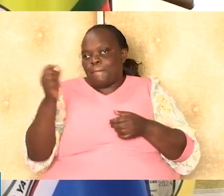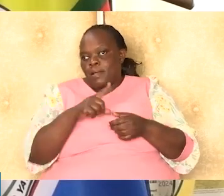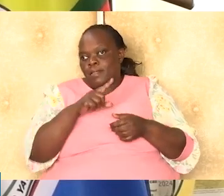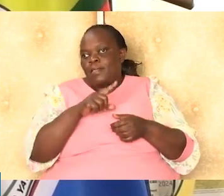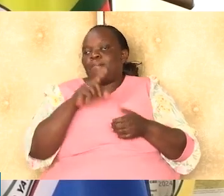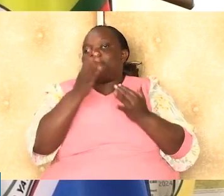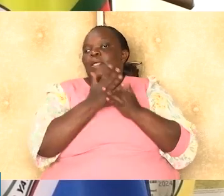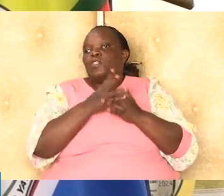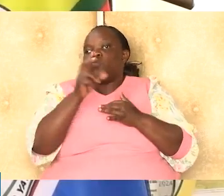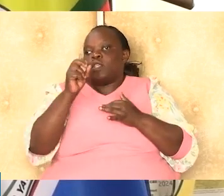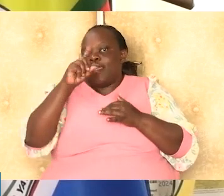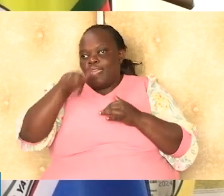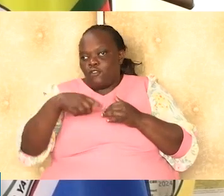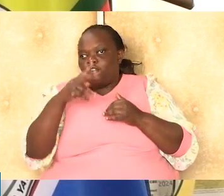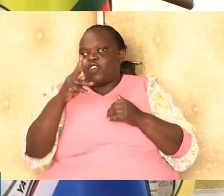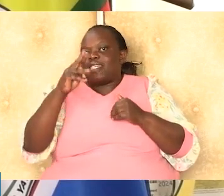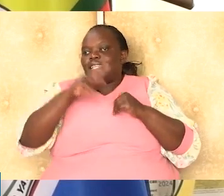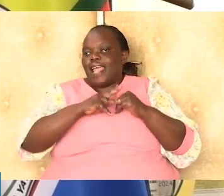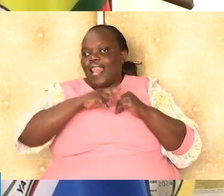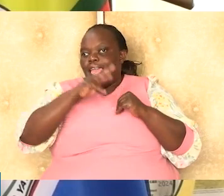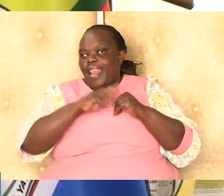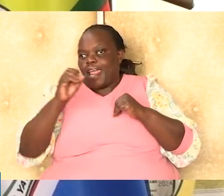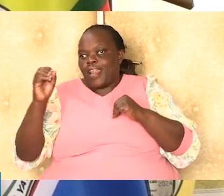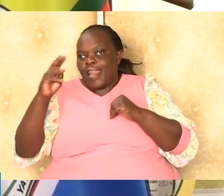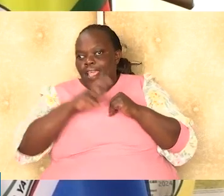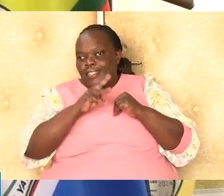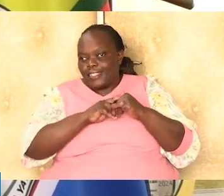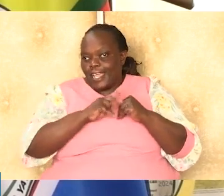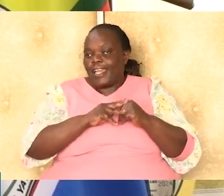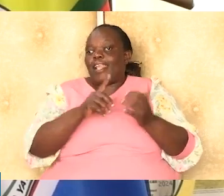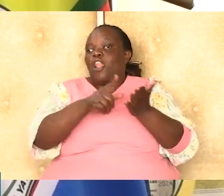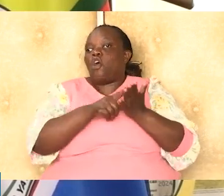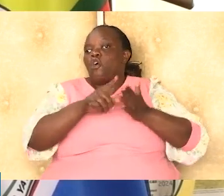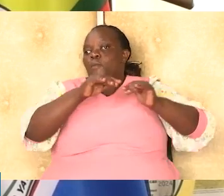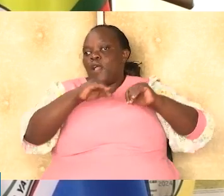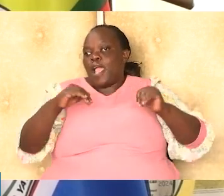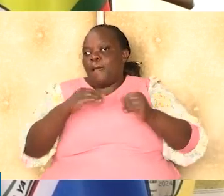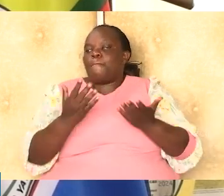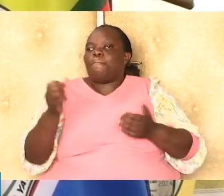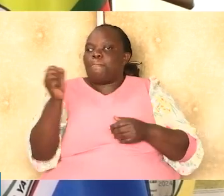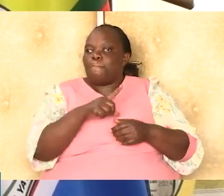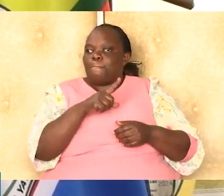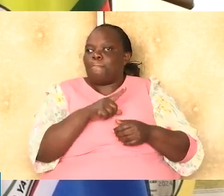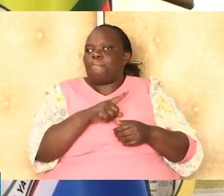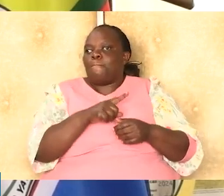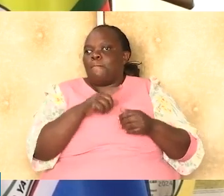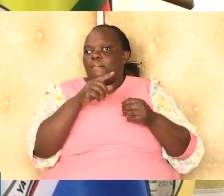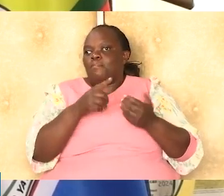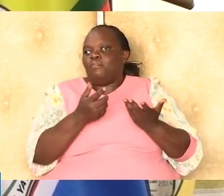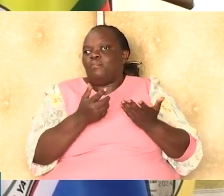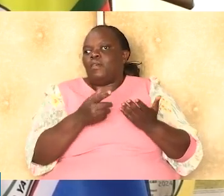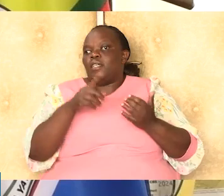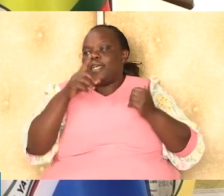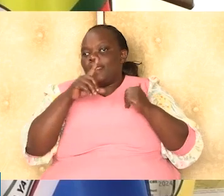Kenya shillings, 20,000 to 49,999. Mortgage gap housing, monthly income between Kenya shillings,